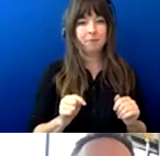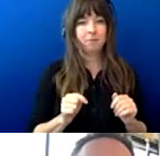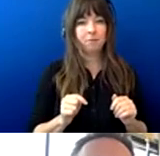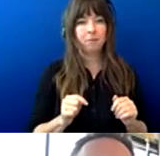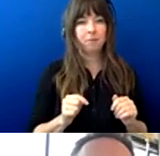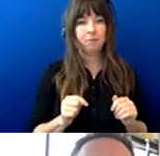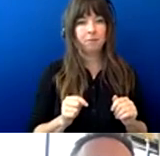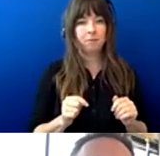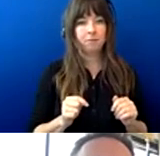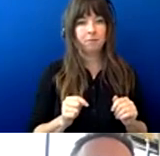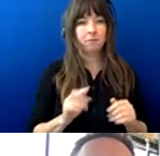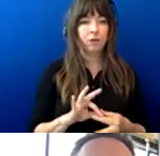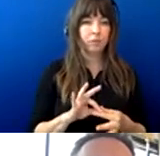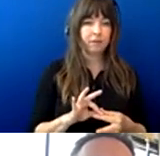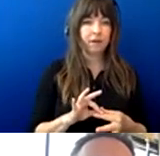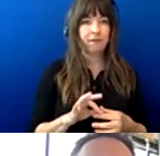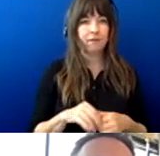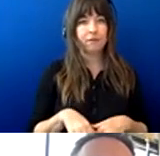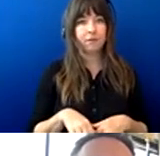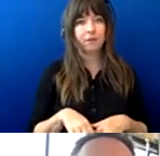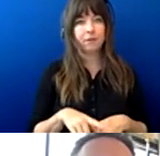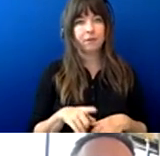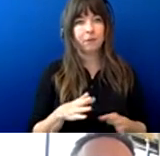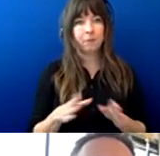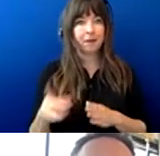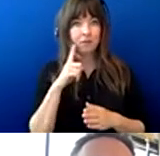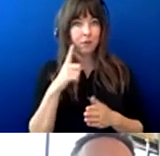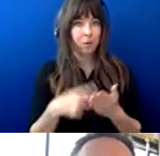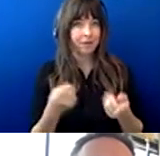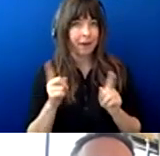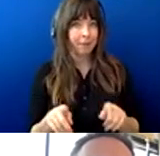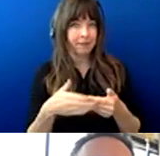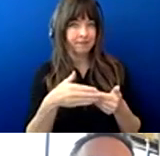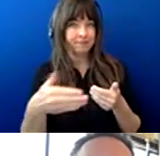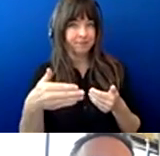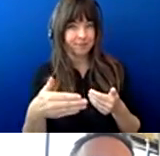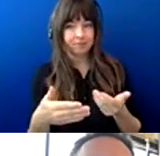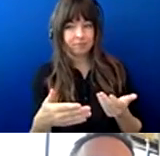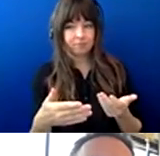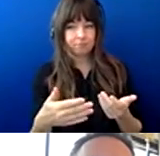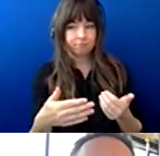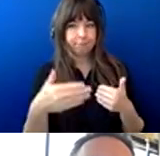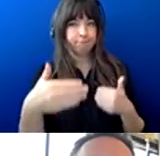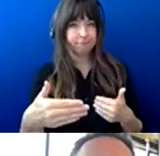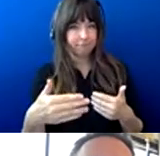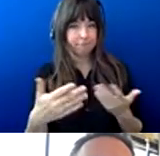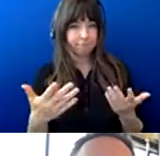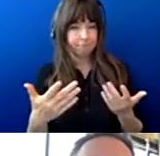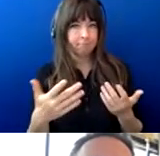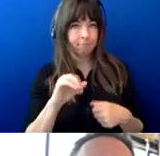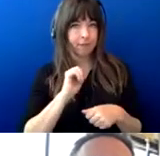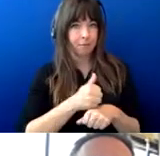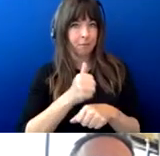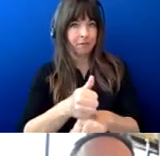as um the plans for what's going to happen in the upcoming uh the uh implementation